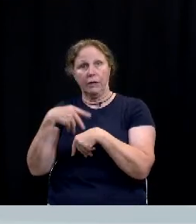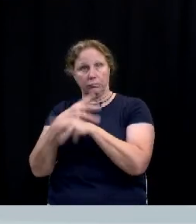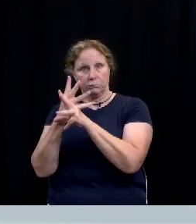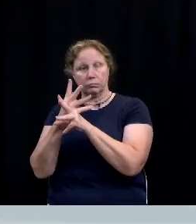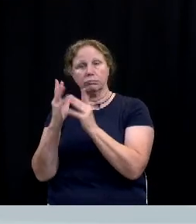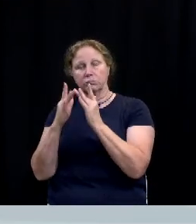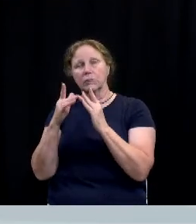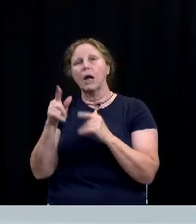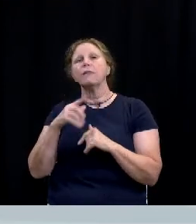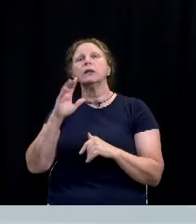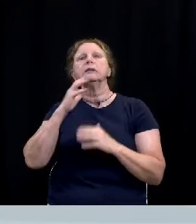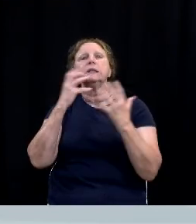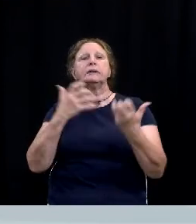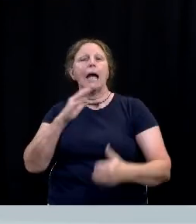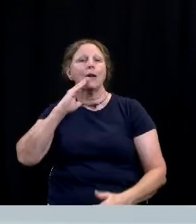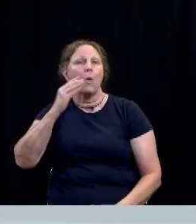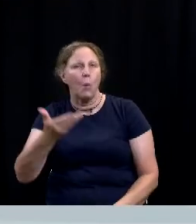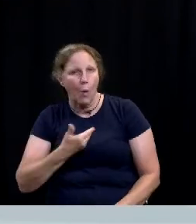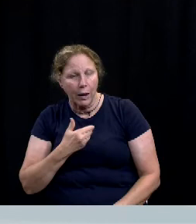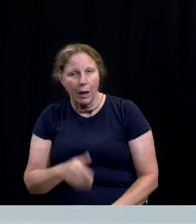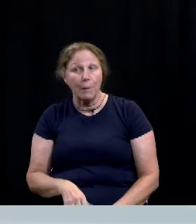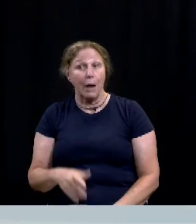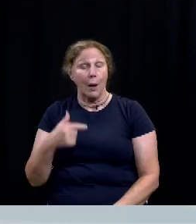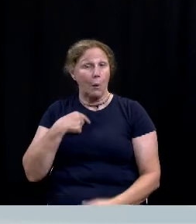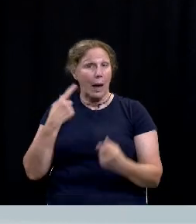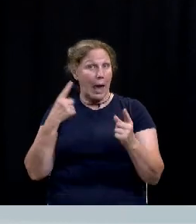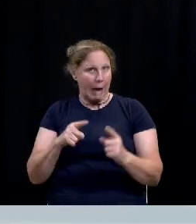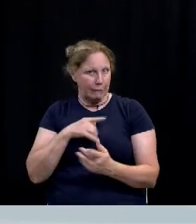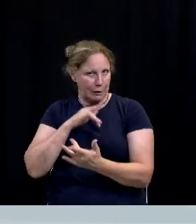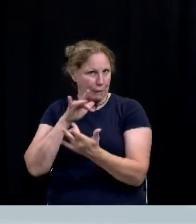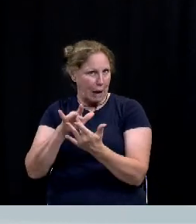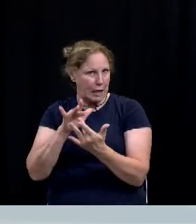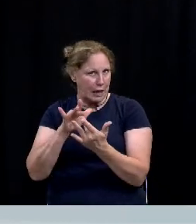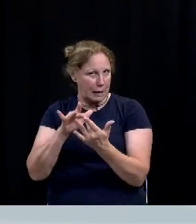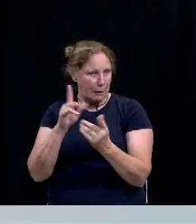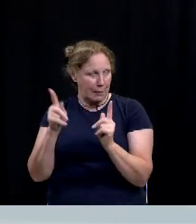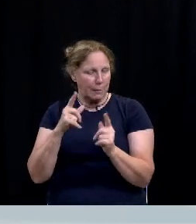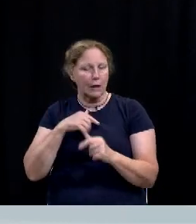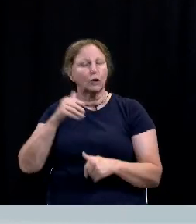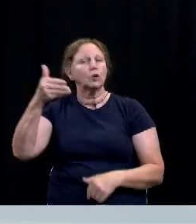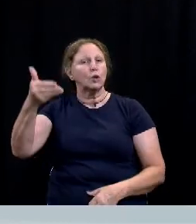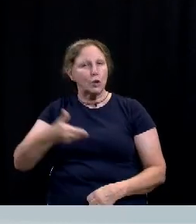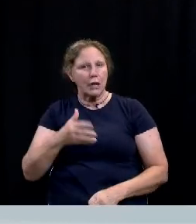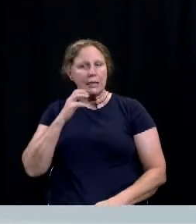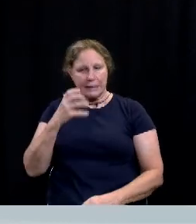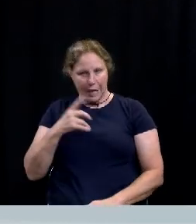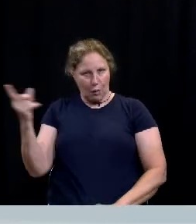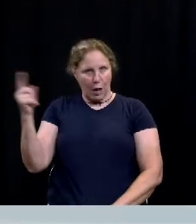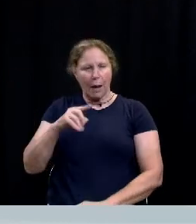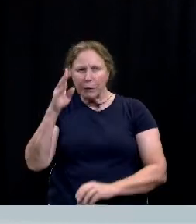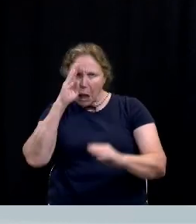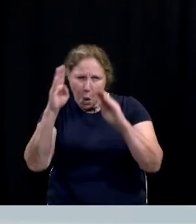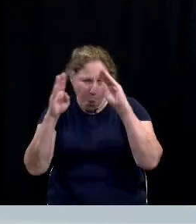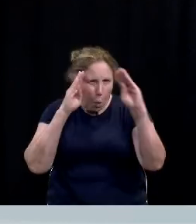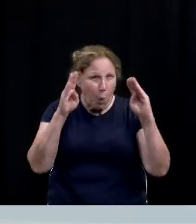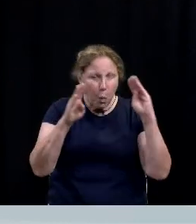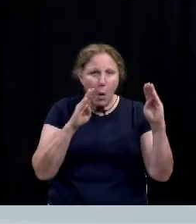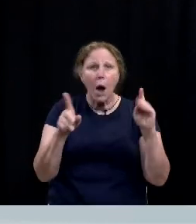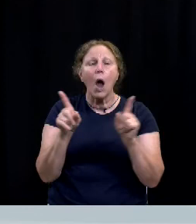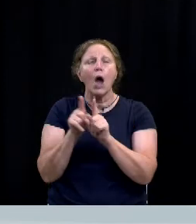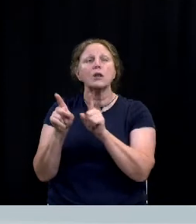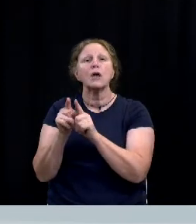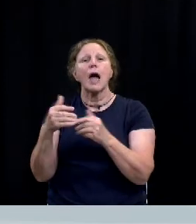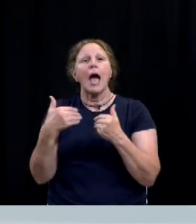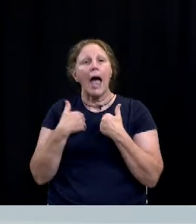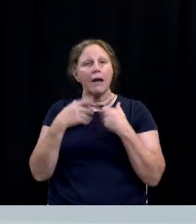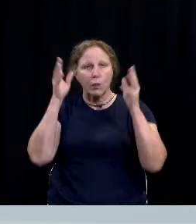welcome from santa we've been able to pull some strings and have some contacts to where we're going to have an introduction and santa's going to greet everyone and he's also going to have